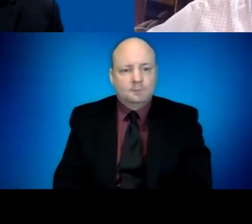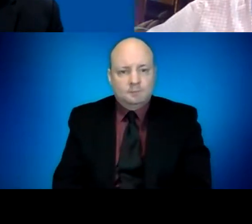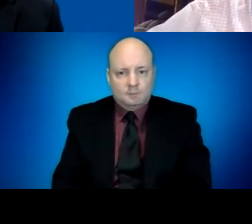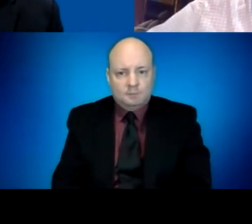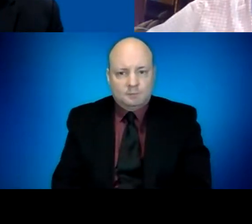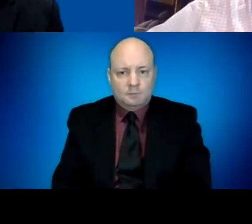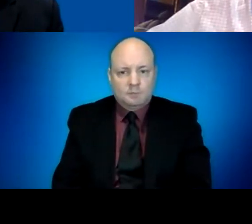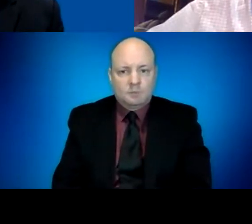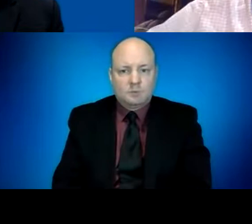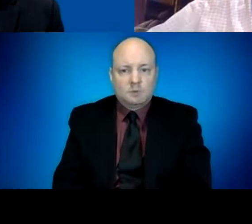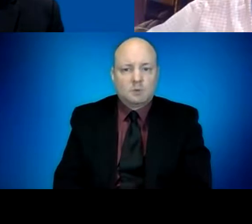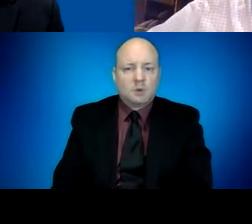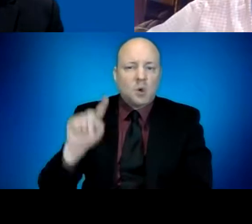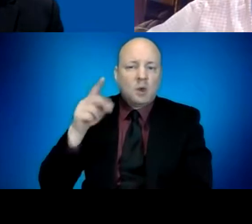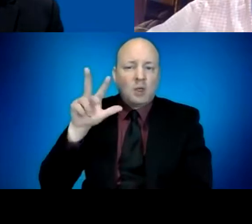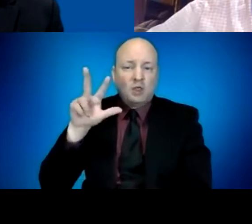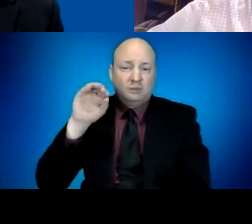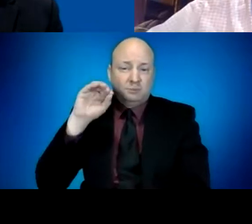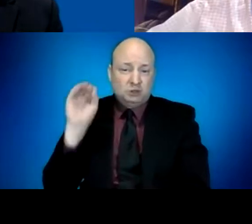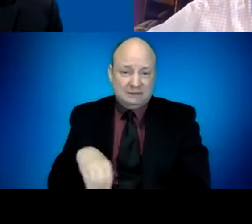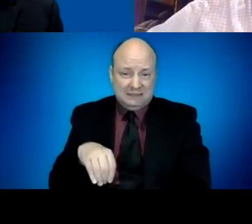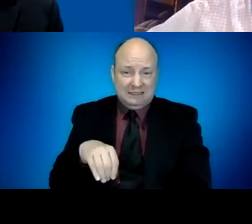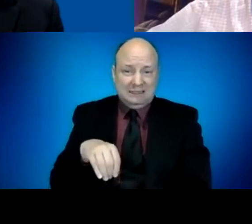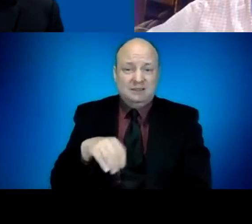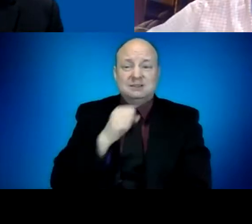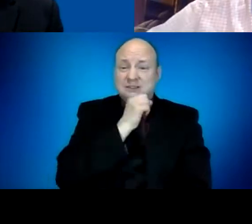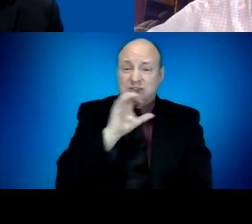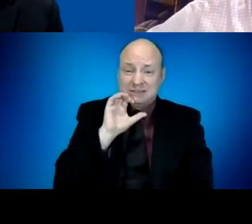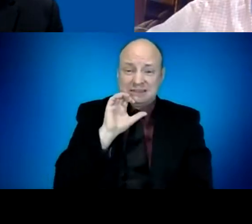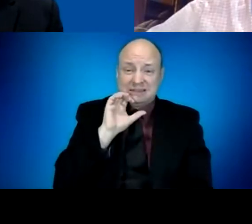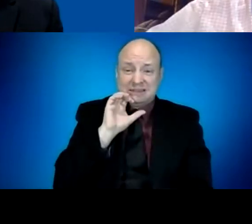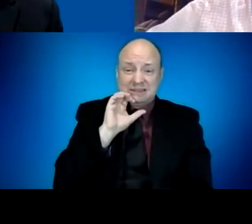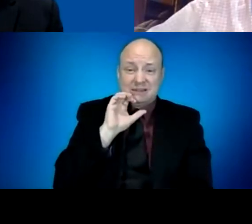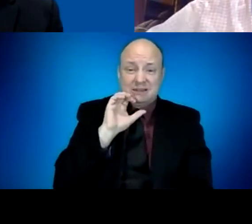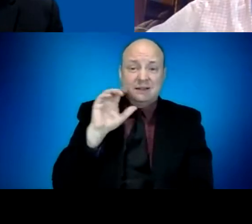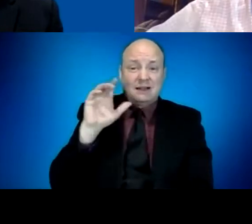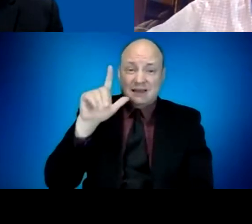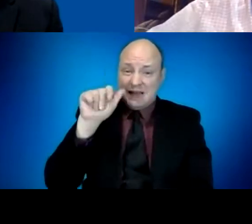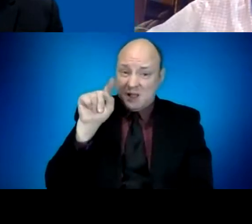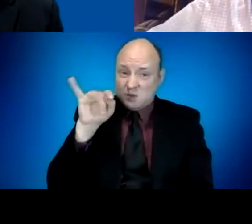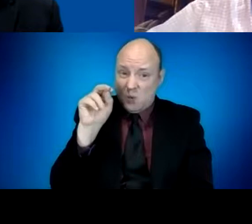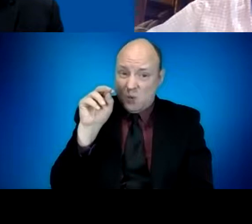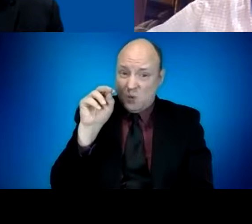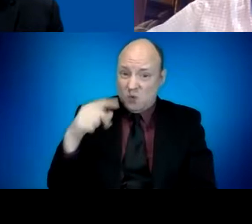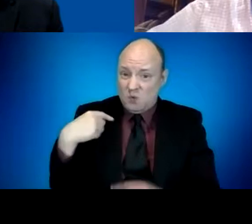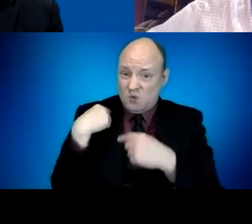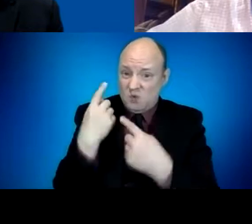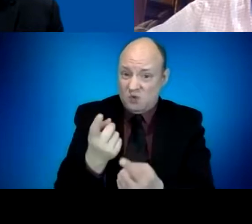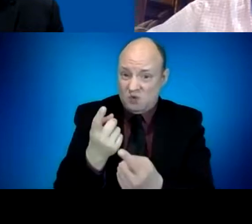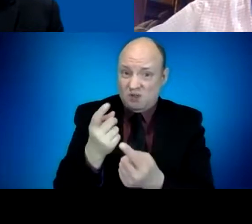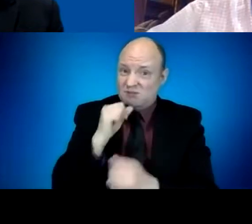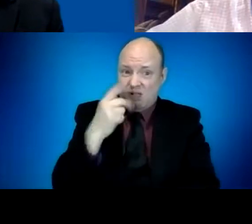Latino, Latina. And so there's a strong headwind as we focus on the older population that's